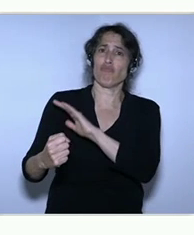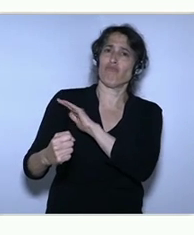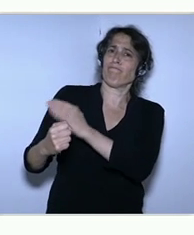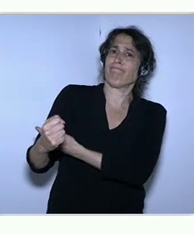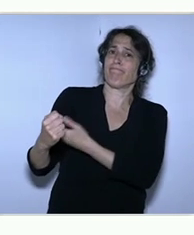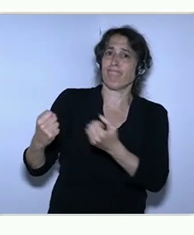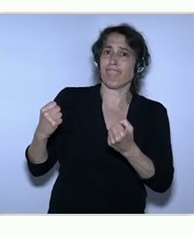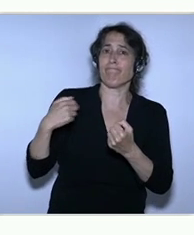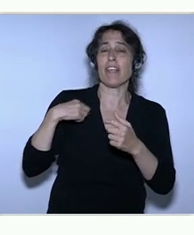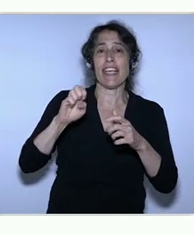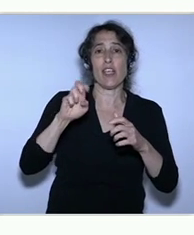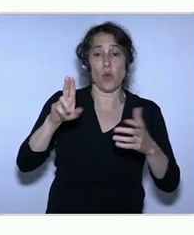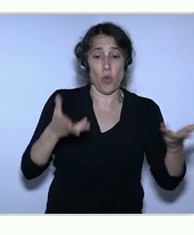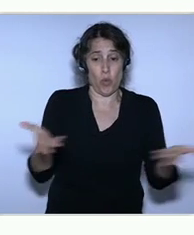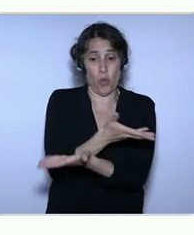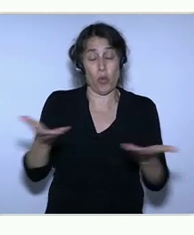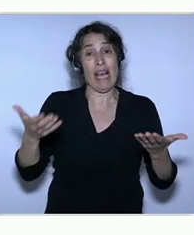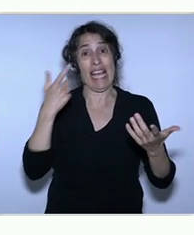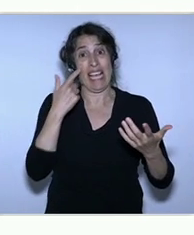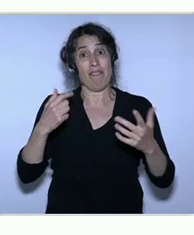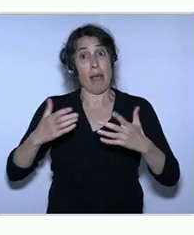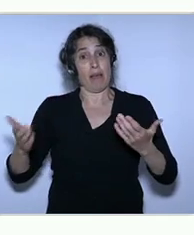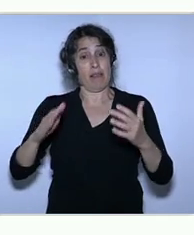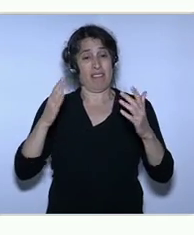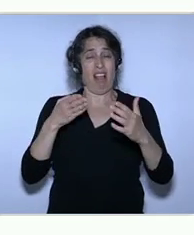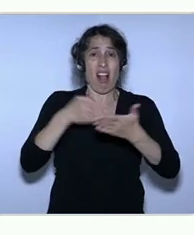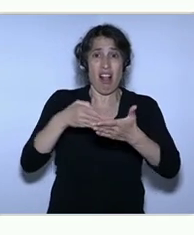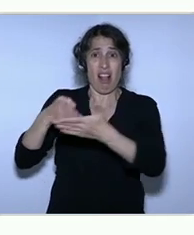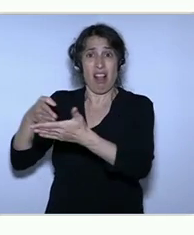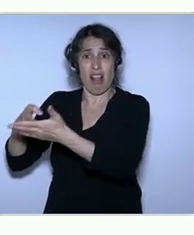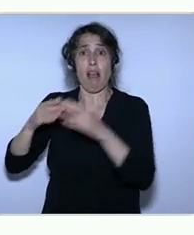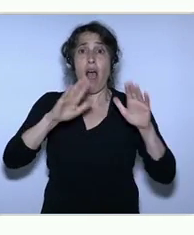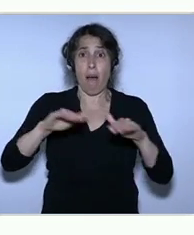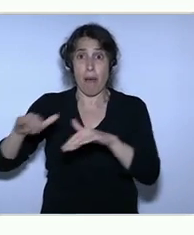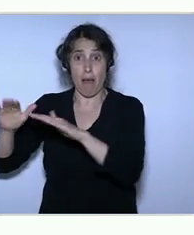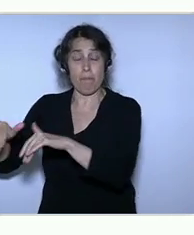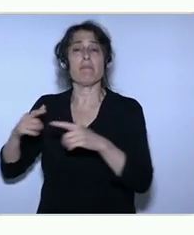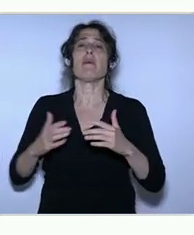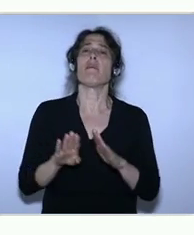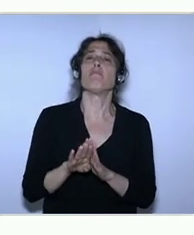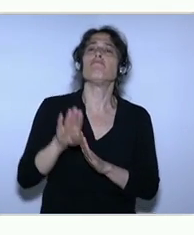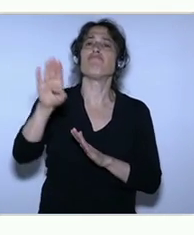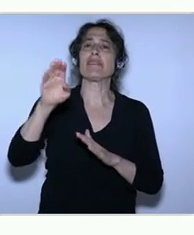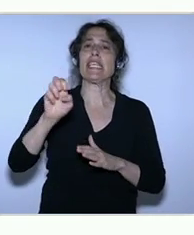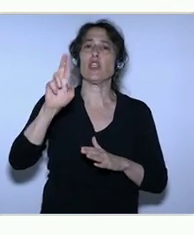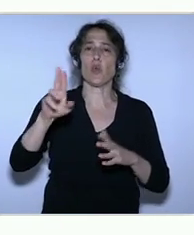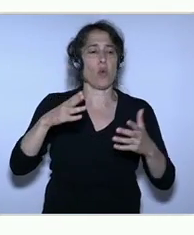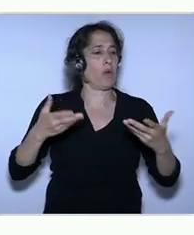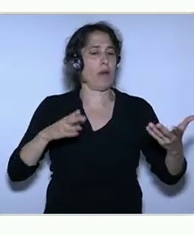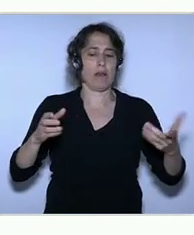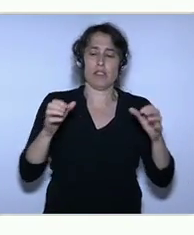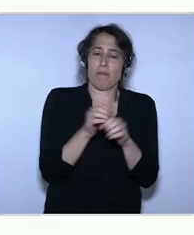that we need for economic growth. So that's it. Thank you very much. Appreciate it.